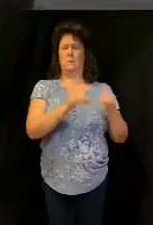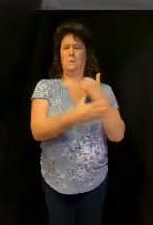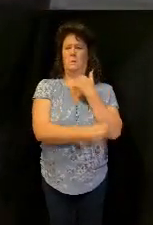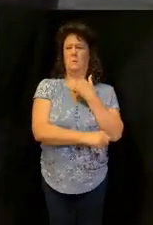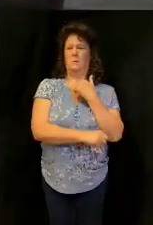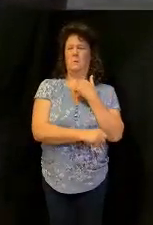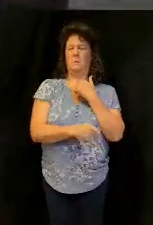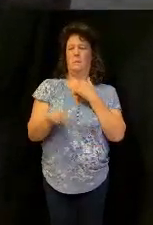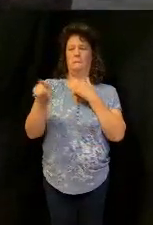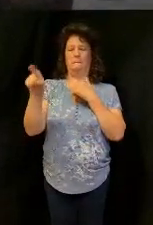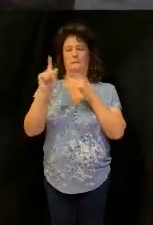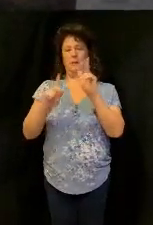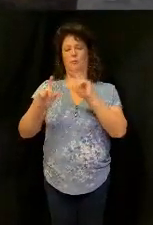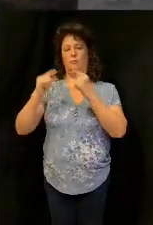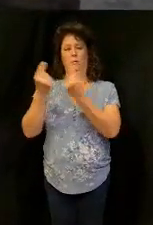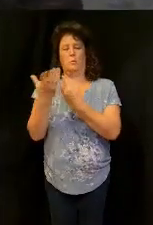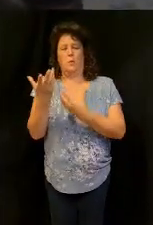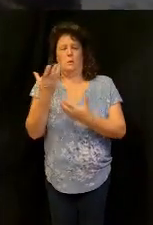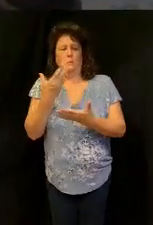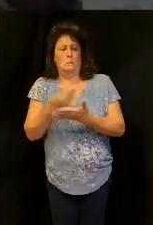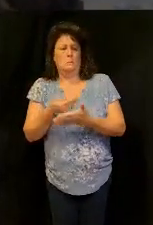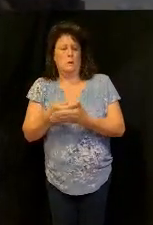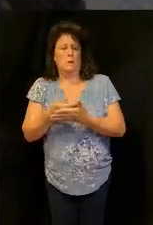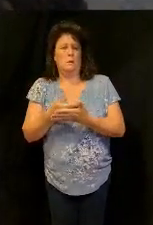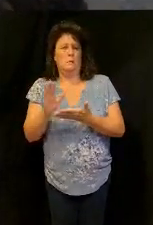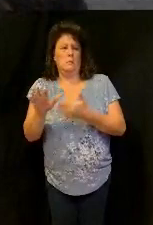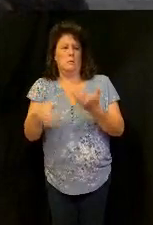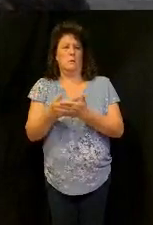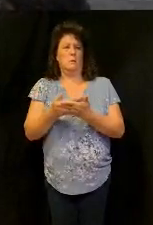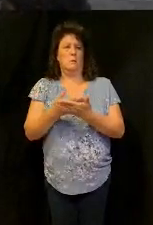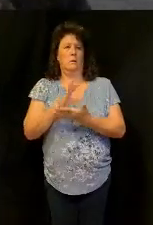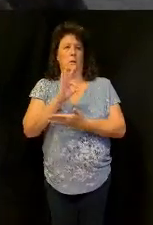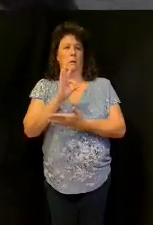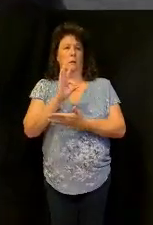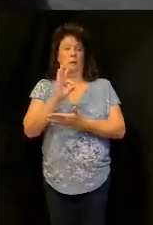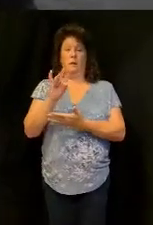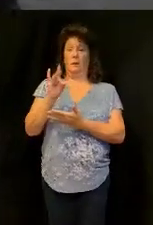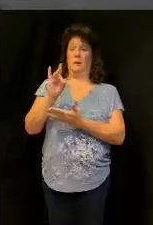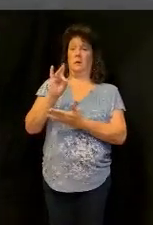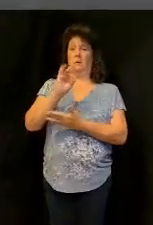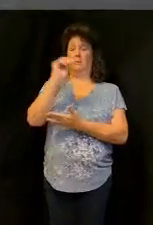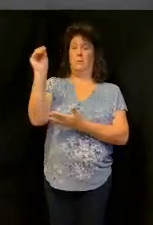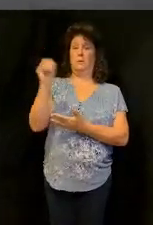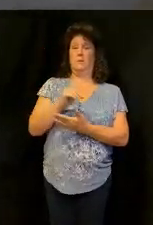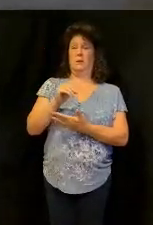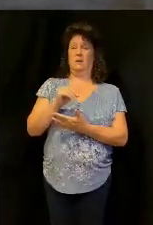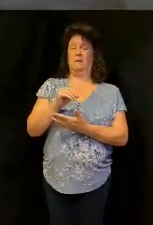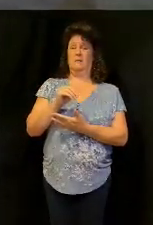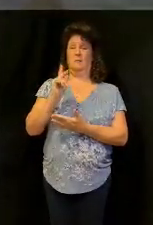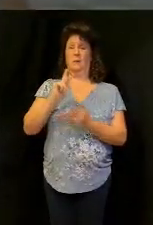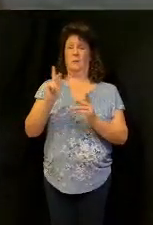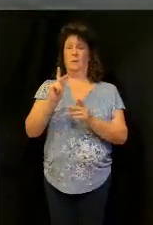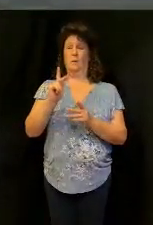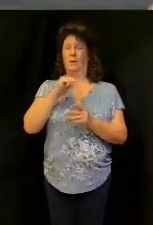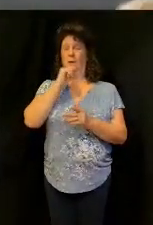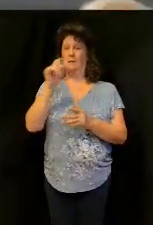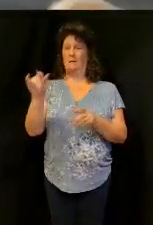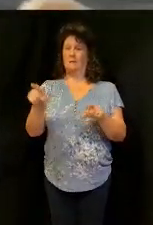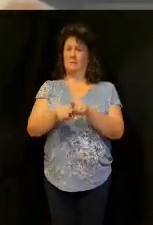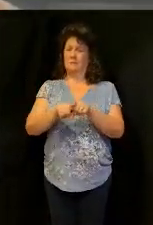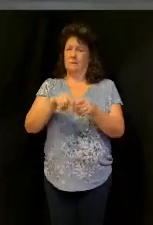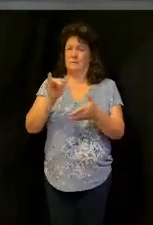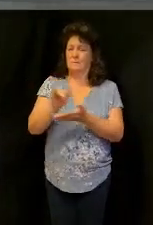The majority, 98%, 99% of the people that's teaching this is not like that. Come on, somebody.